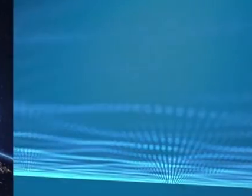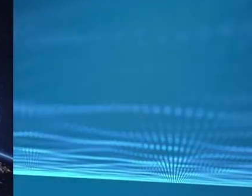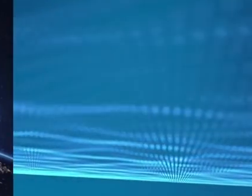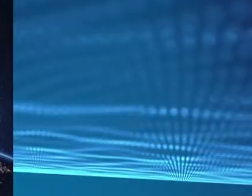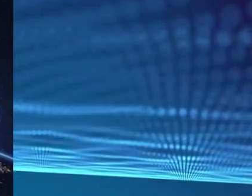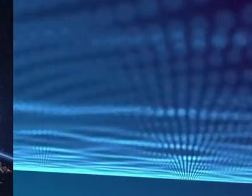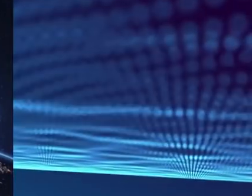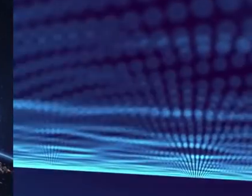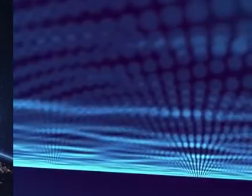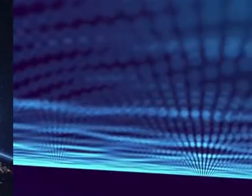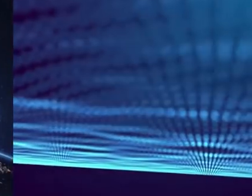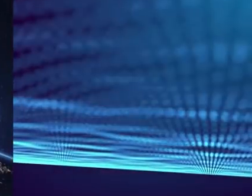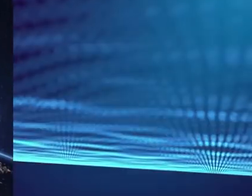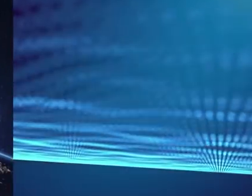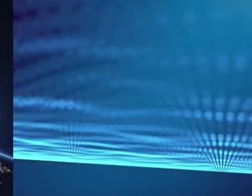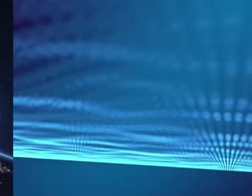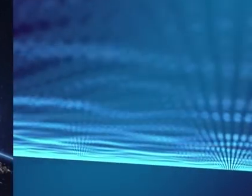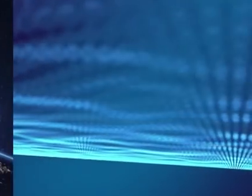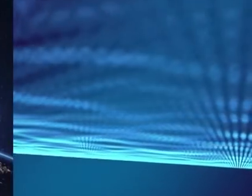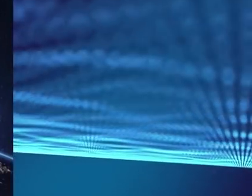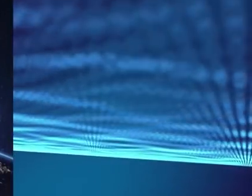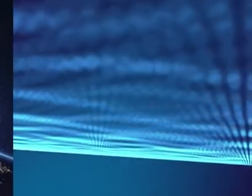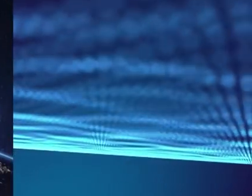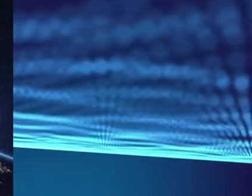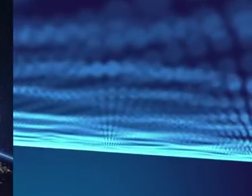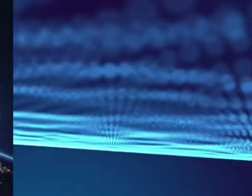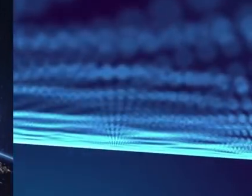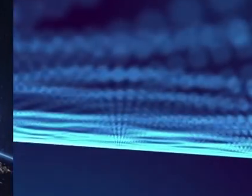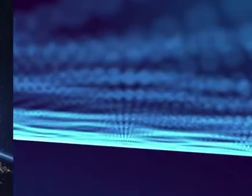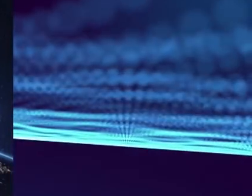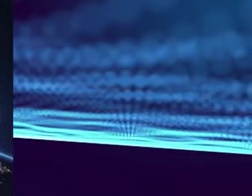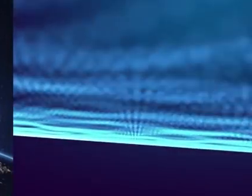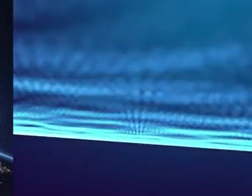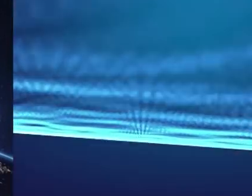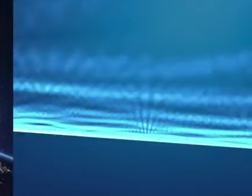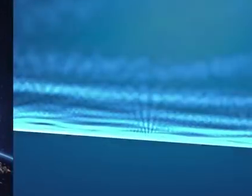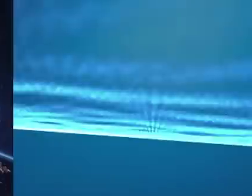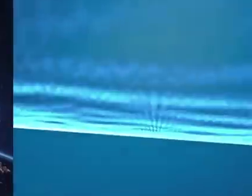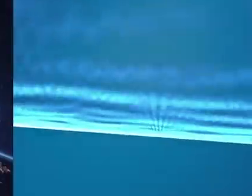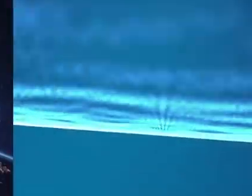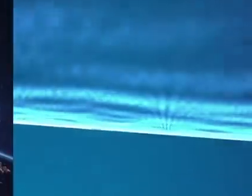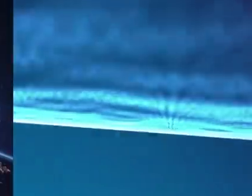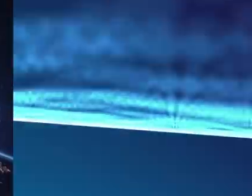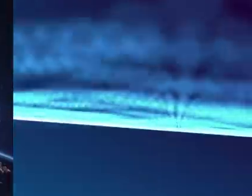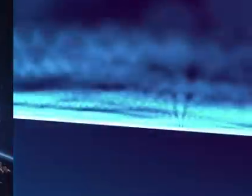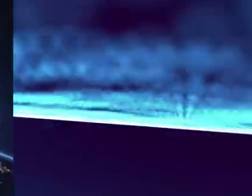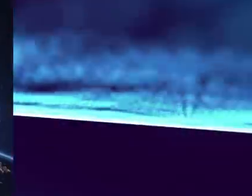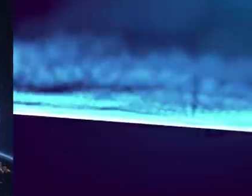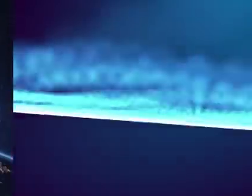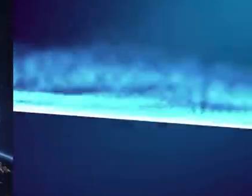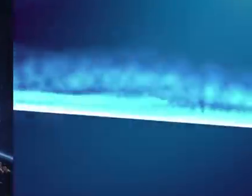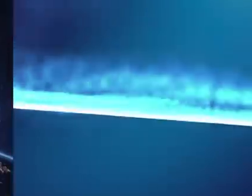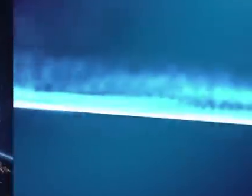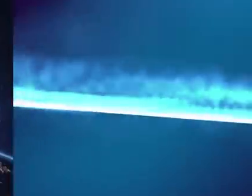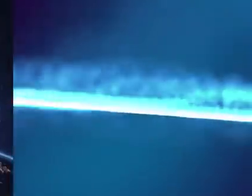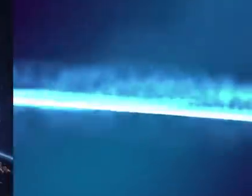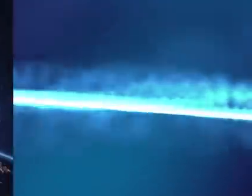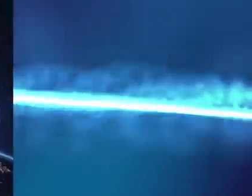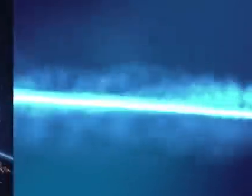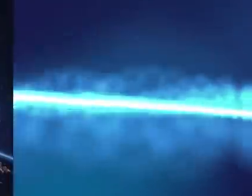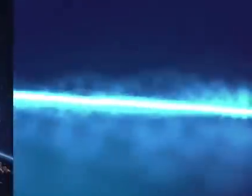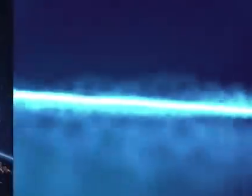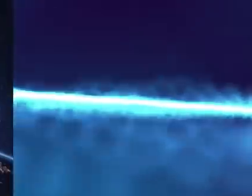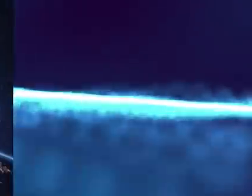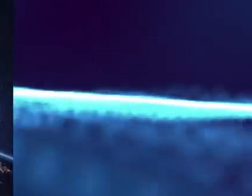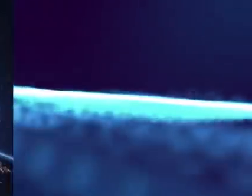have made a decision to essentially equip those persons with the monitoring bracelet because at the end of the day, we would prefer that you